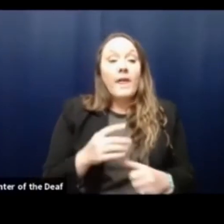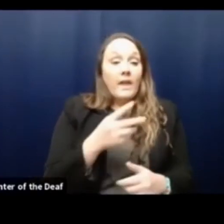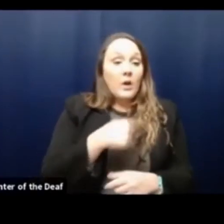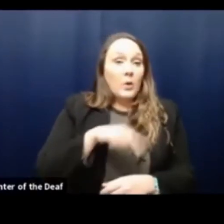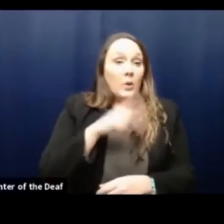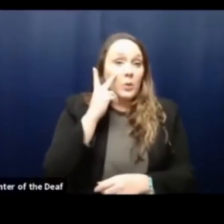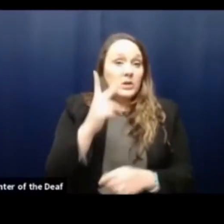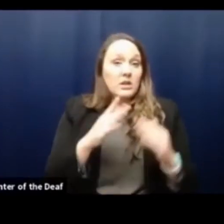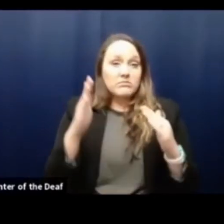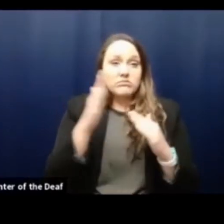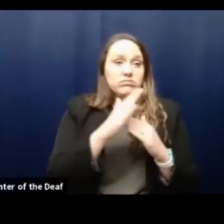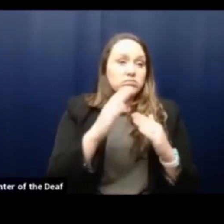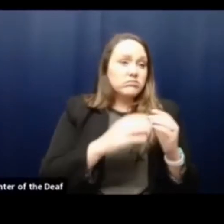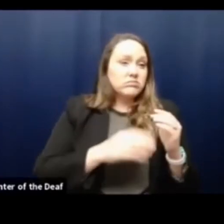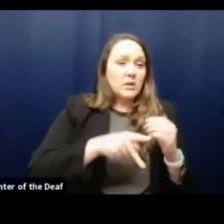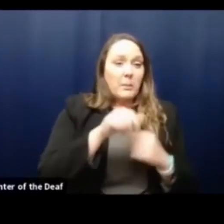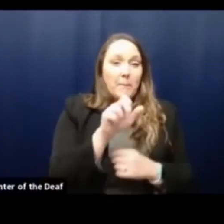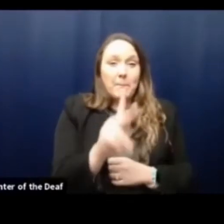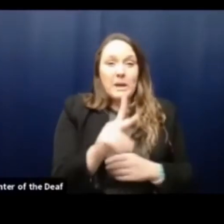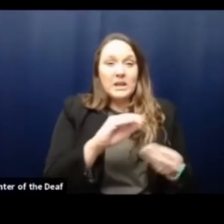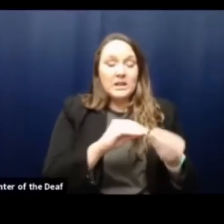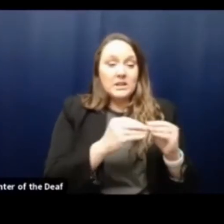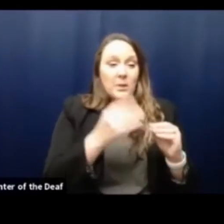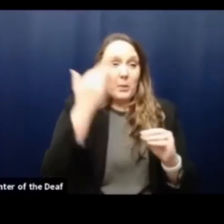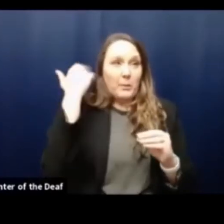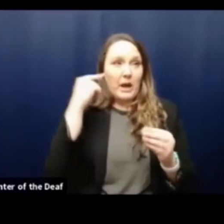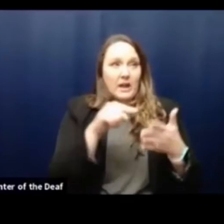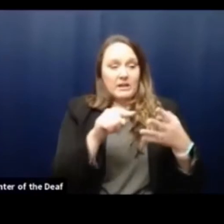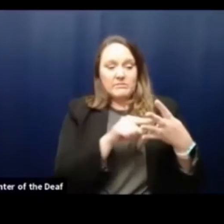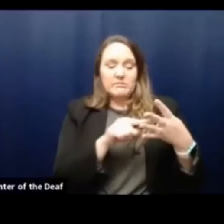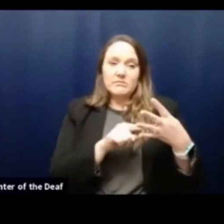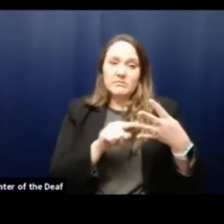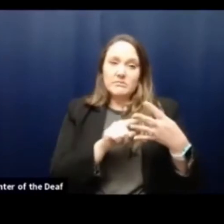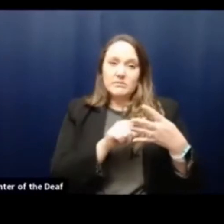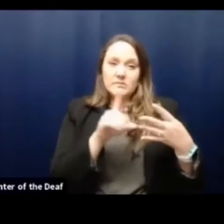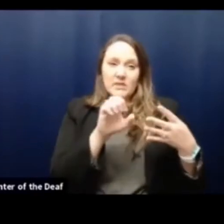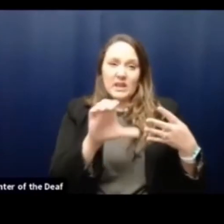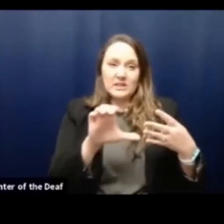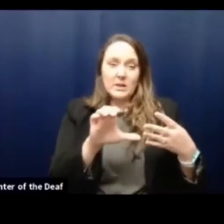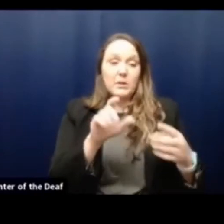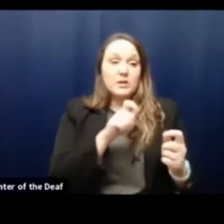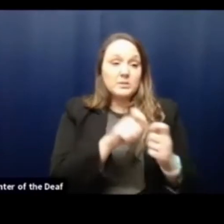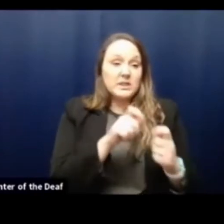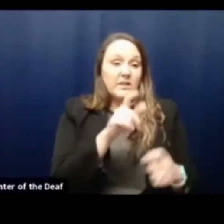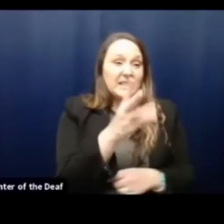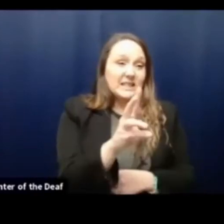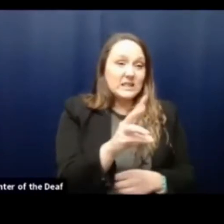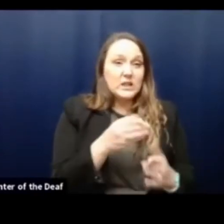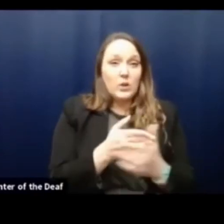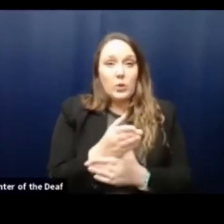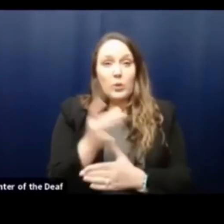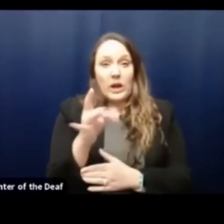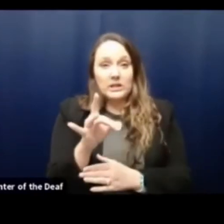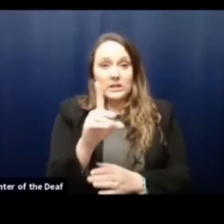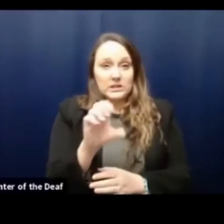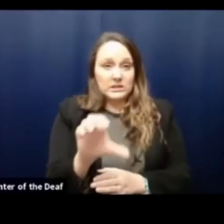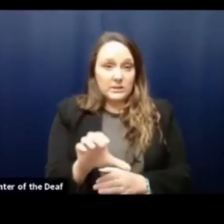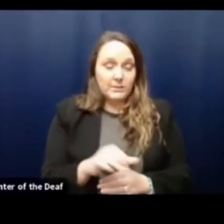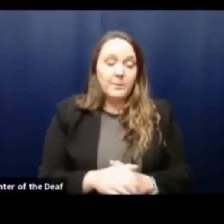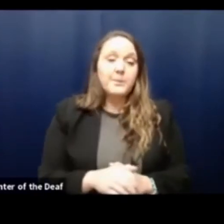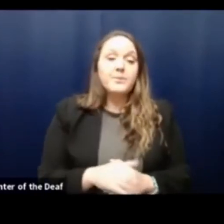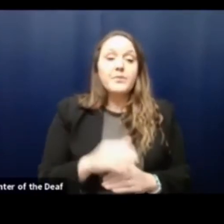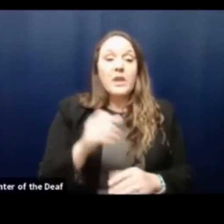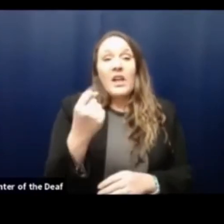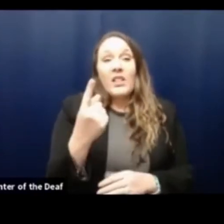cases per day on a statewide level back in mid-December, specifically December 16th through the 18th. At that point, we were seeing over 11